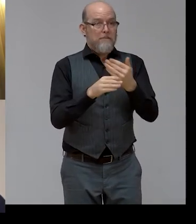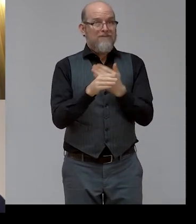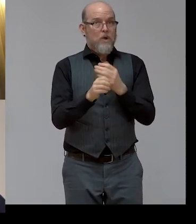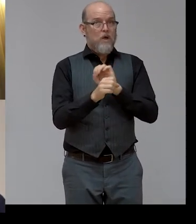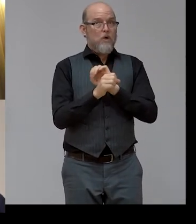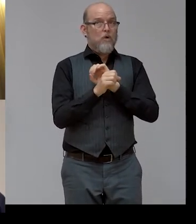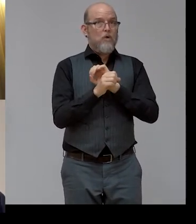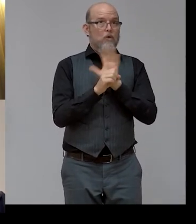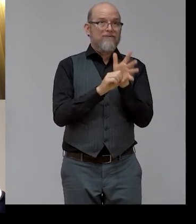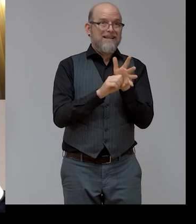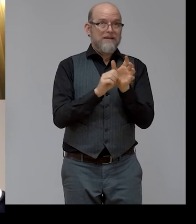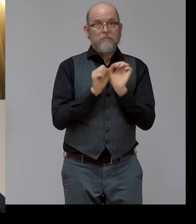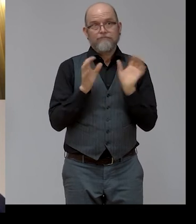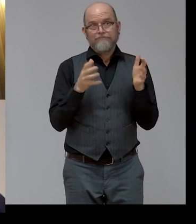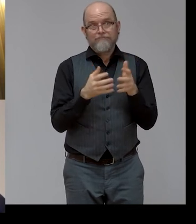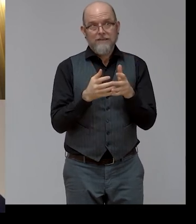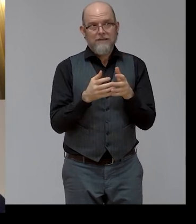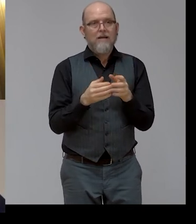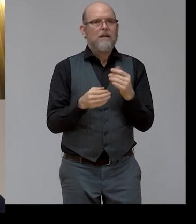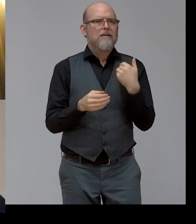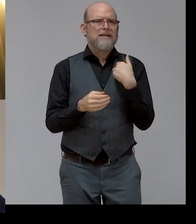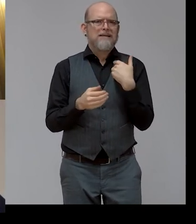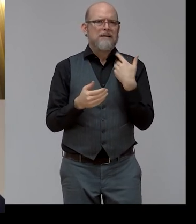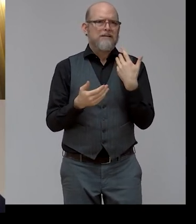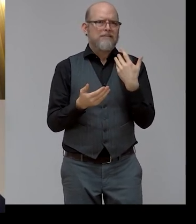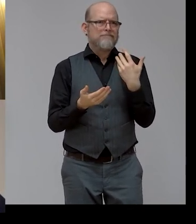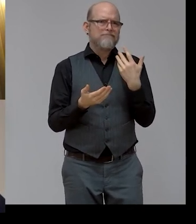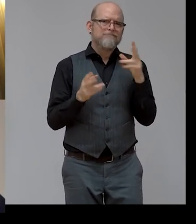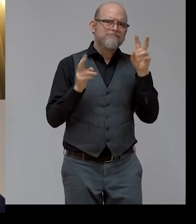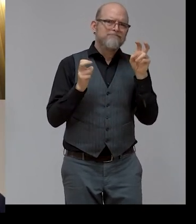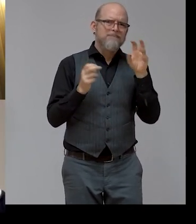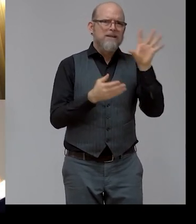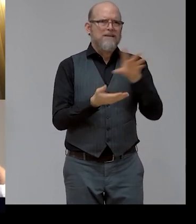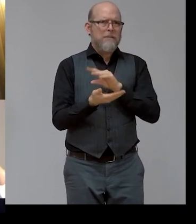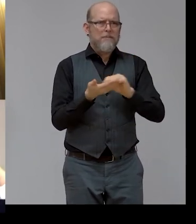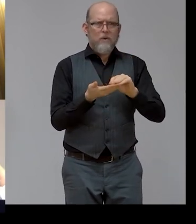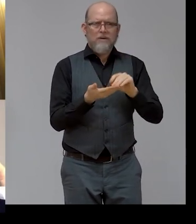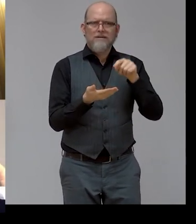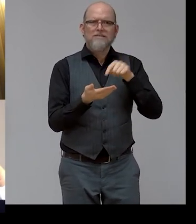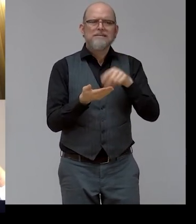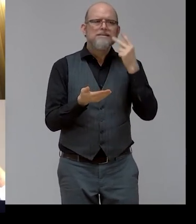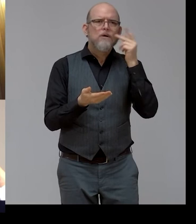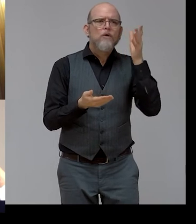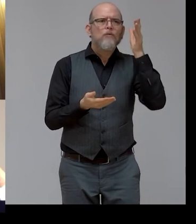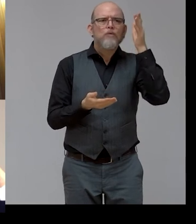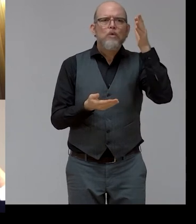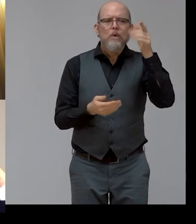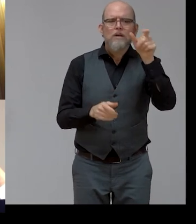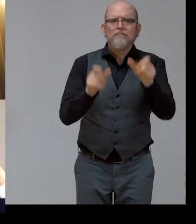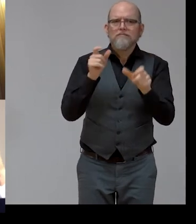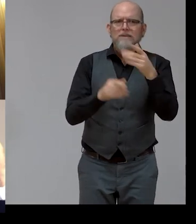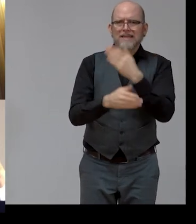the ILO did a major report on the future of work for persons with disabilities, and I think they're continuing that work with